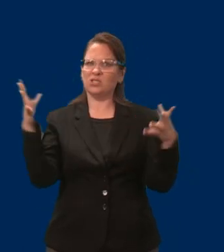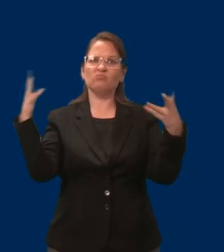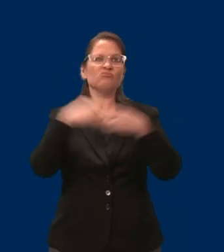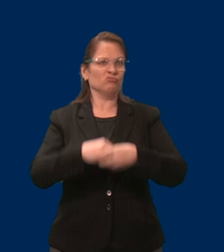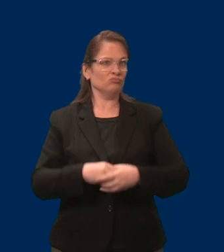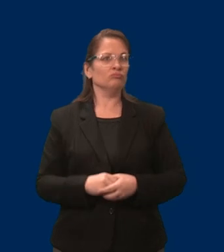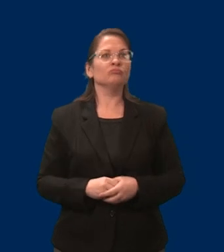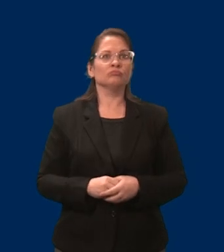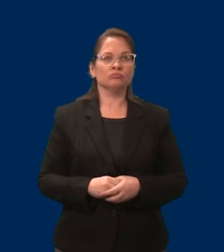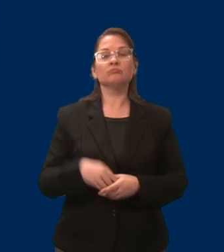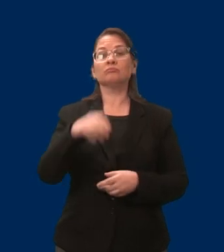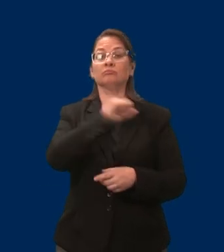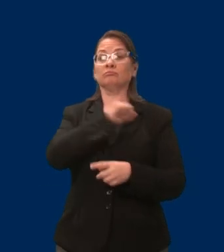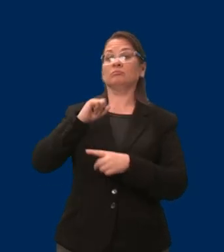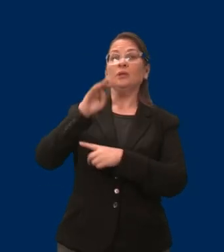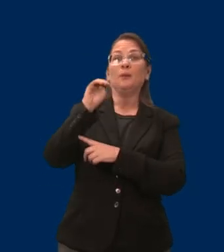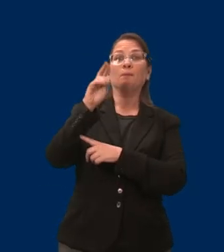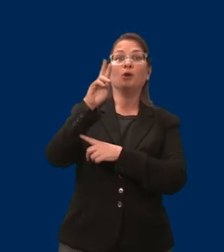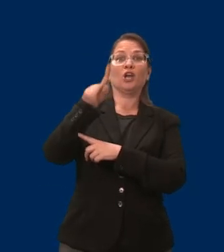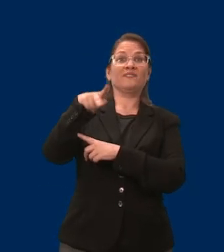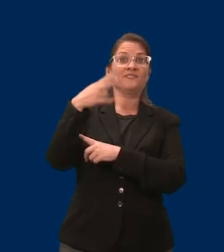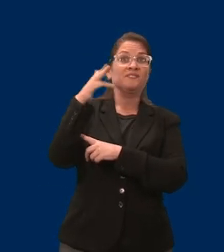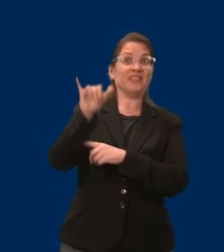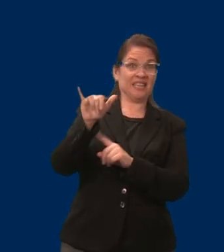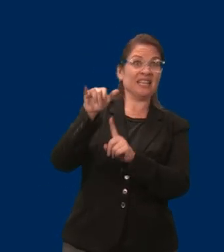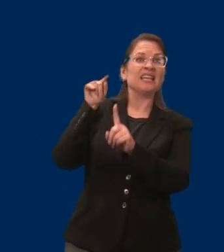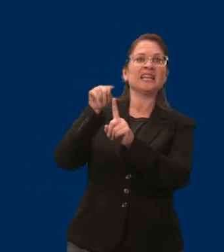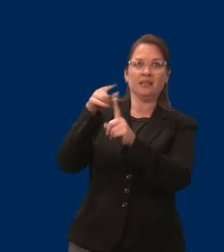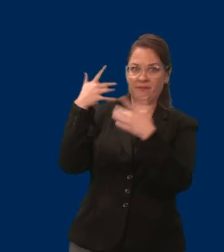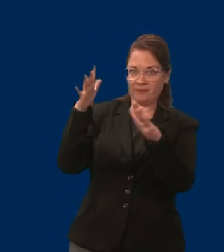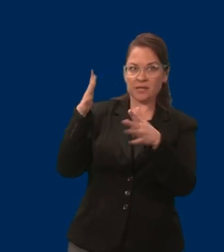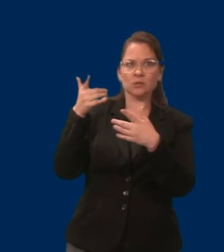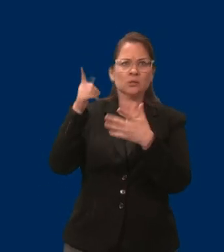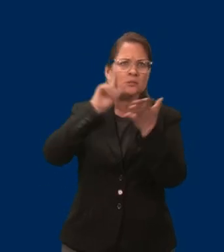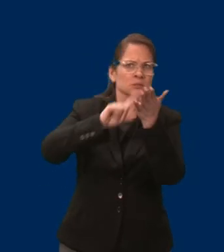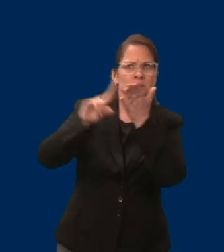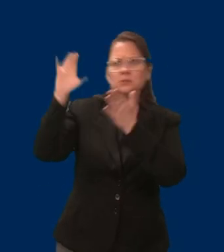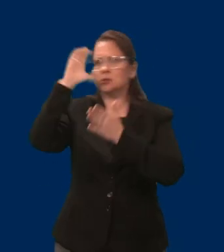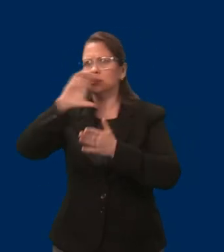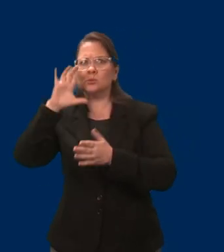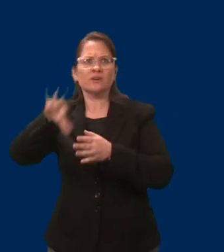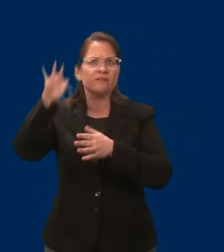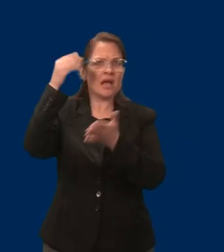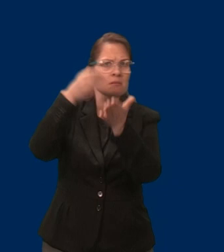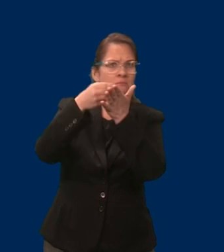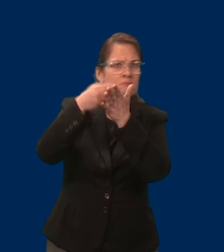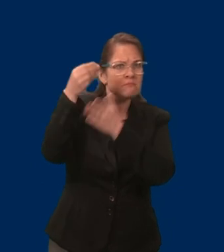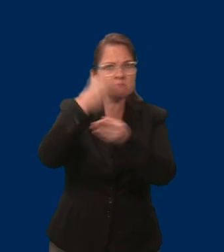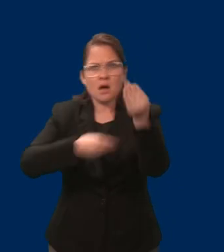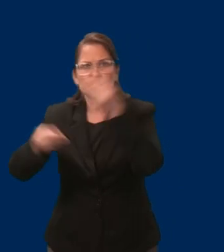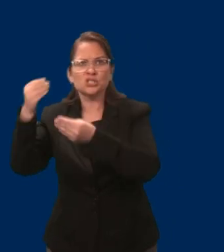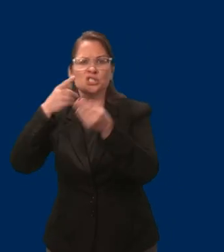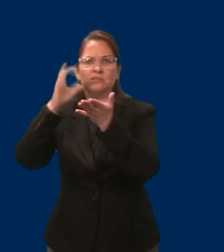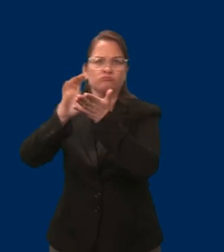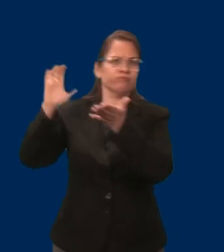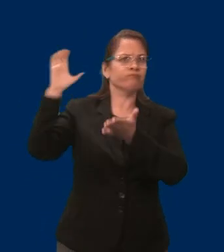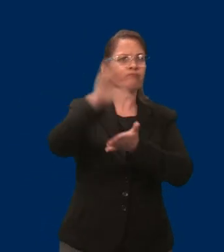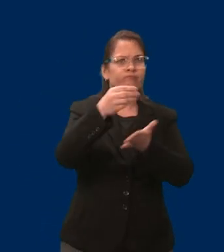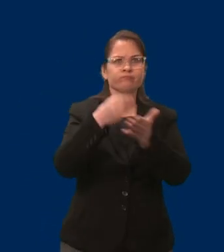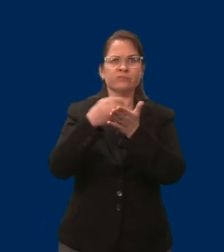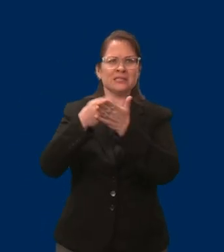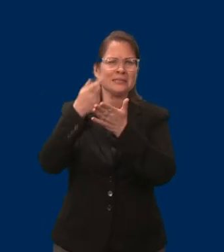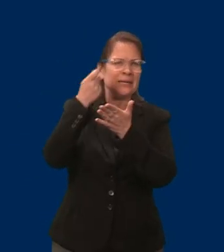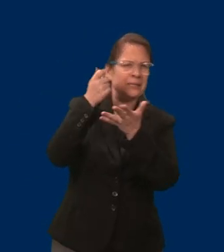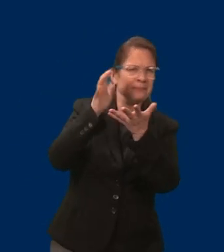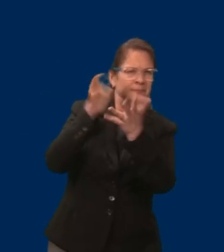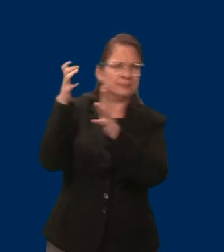which I worked with her on to find the money. And I don't know how it got snagged up at the end, but we have to fix this and I'm I'm all